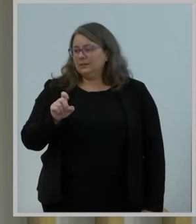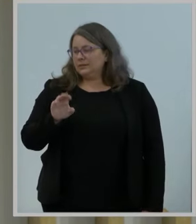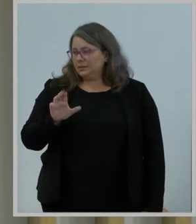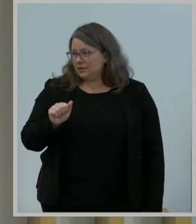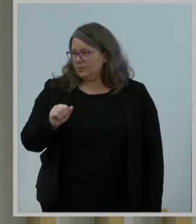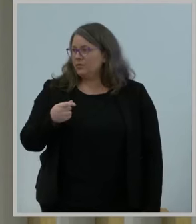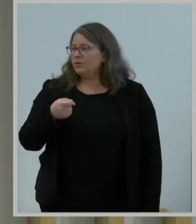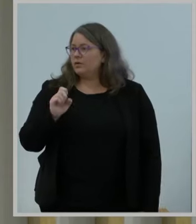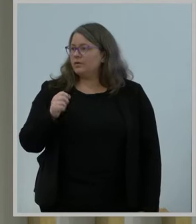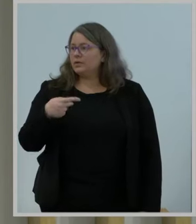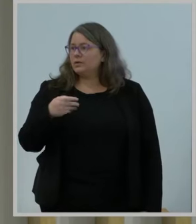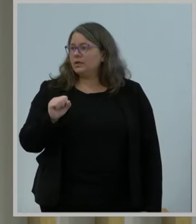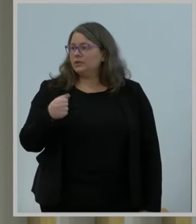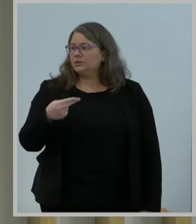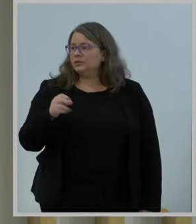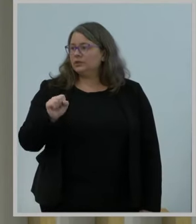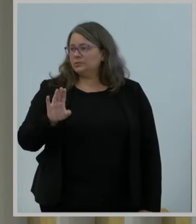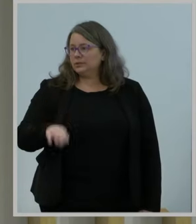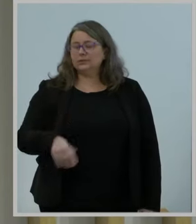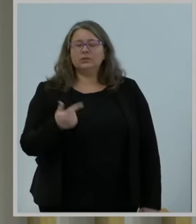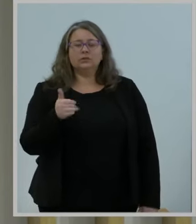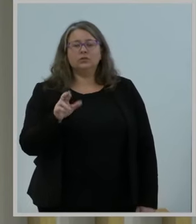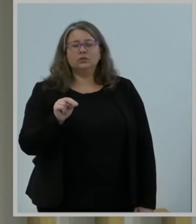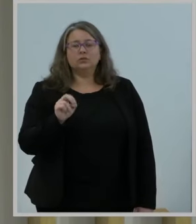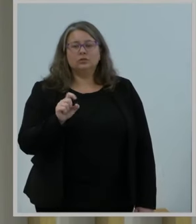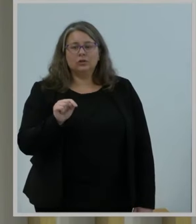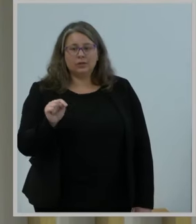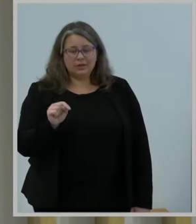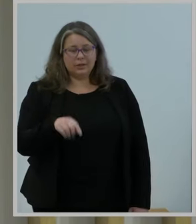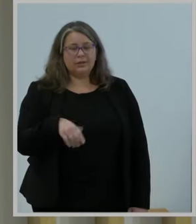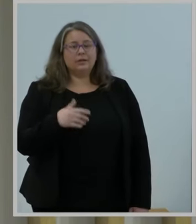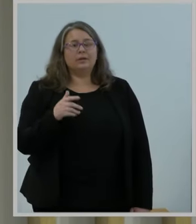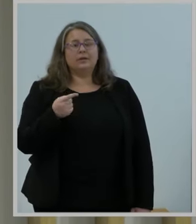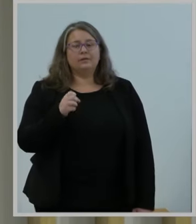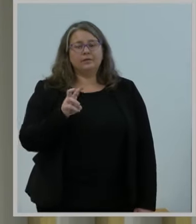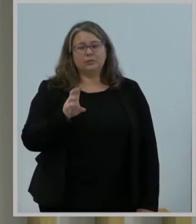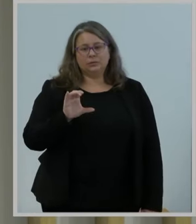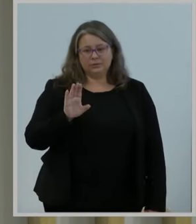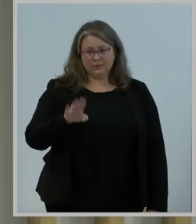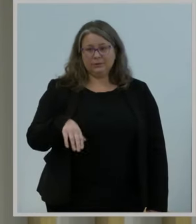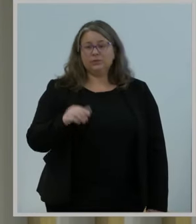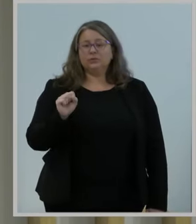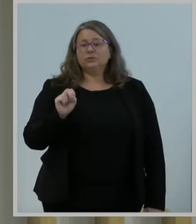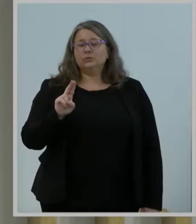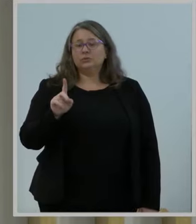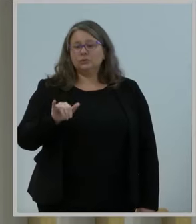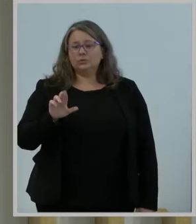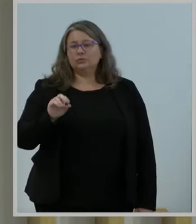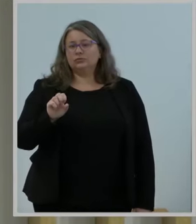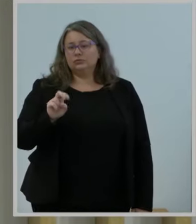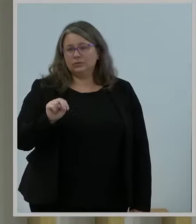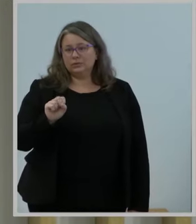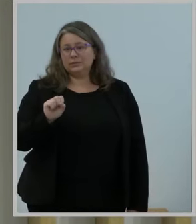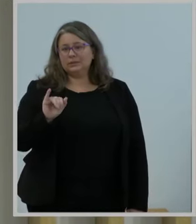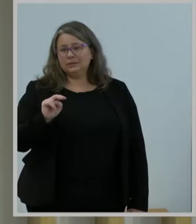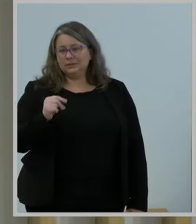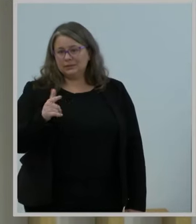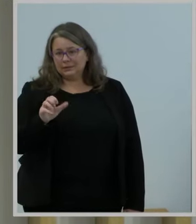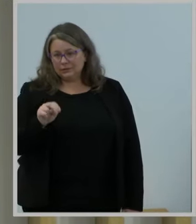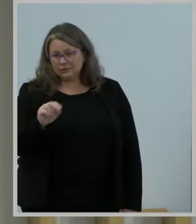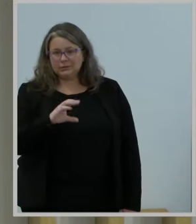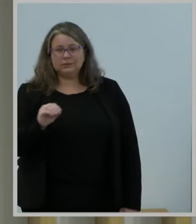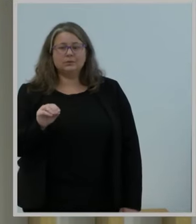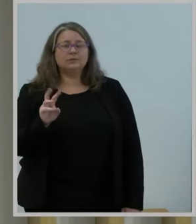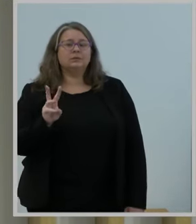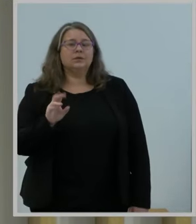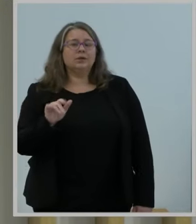Security Bureau, Garnett Hanley from the Wireless Telecommunications Bureau, Susie Rosen-Singleton and William David Wallace from the Consumer and Governmental